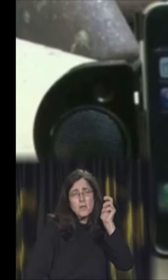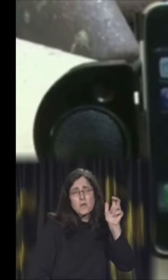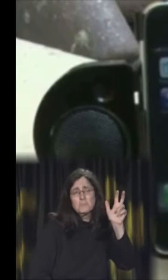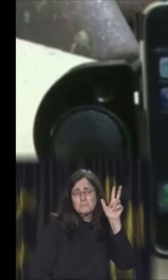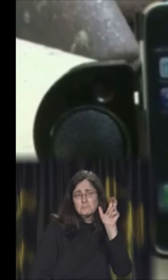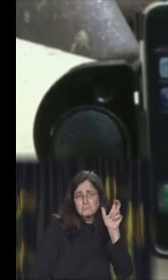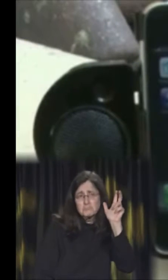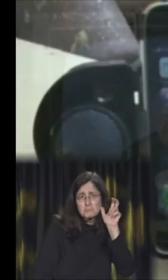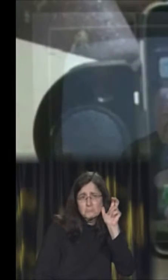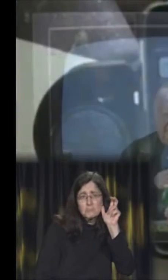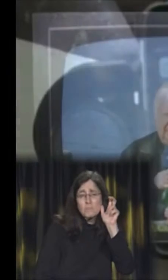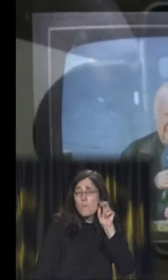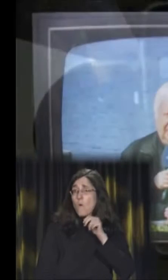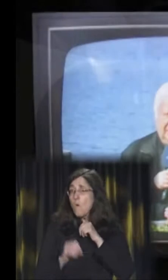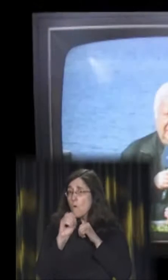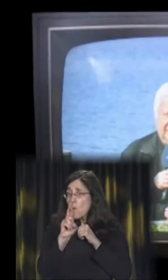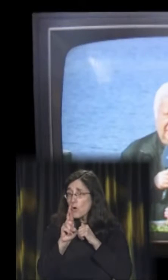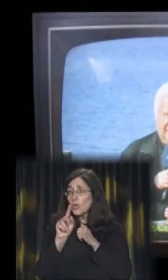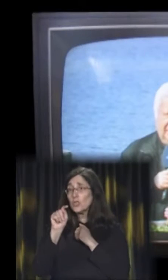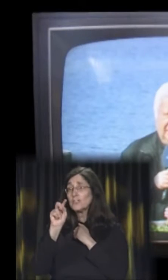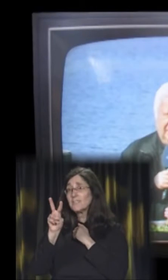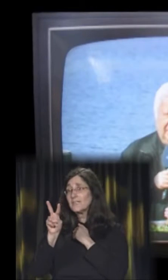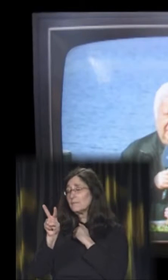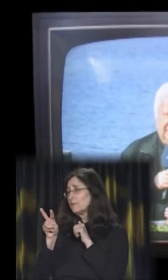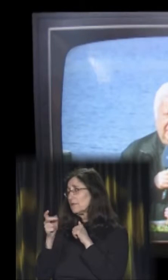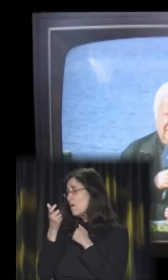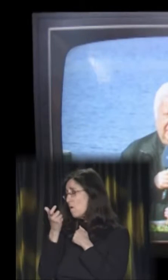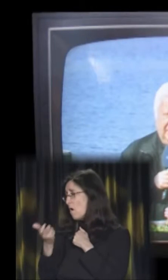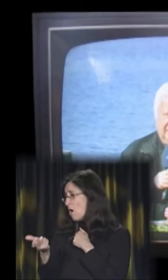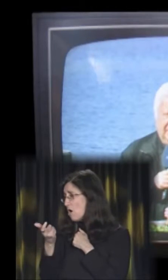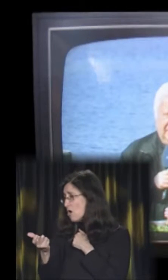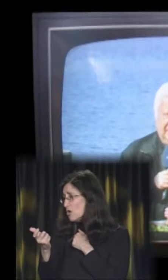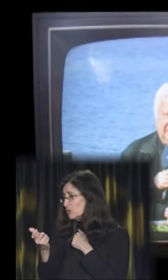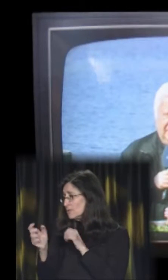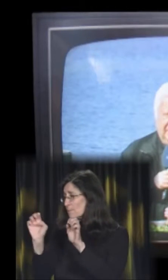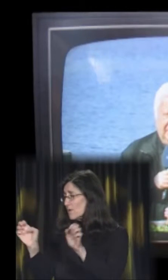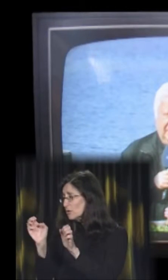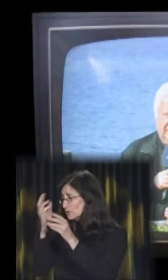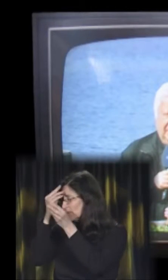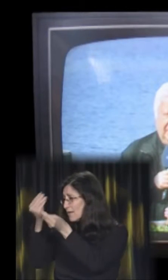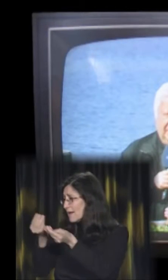Monitor local radio and television stations for emergency information.